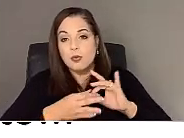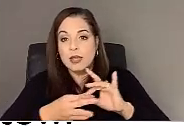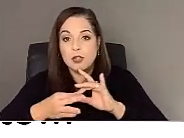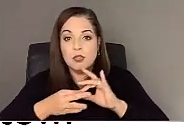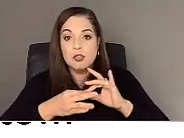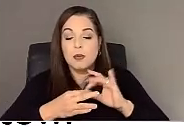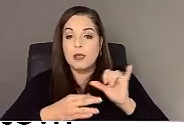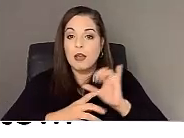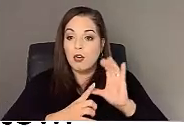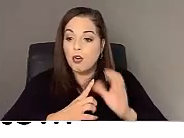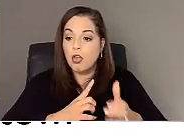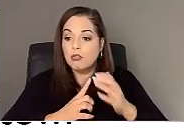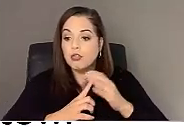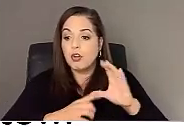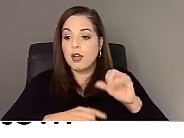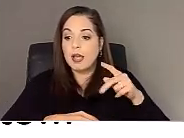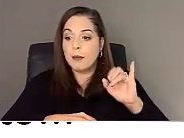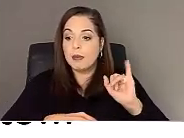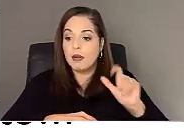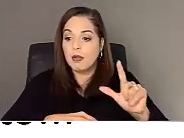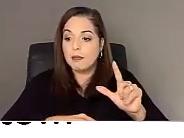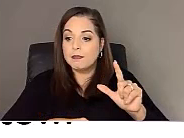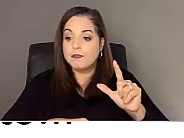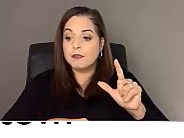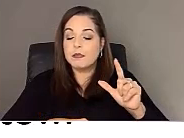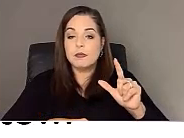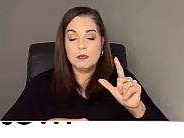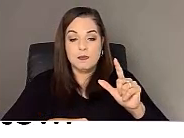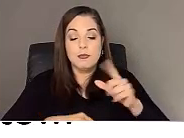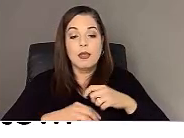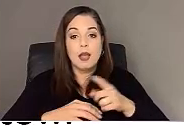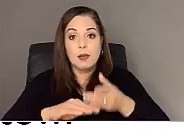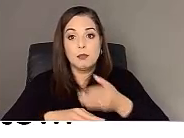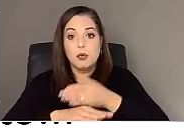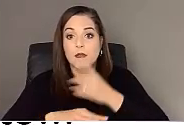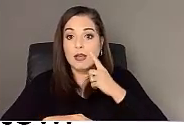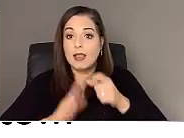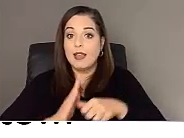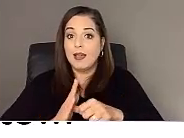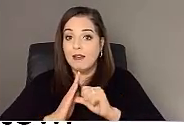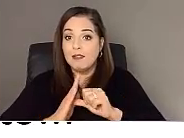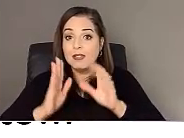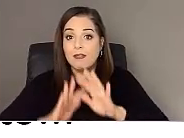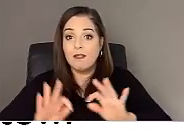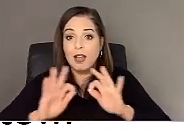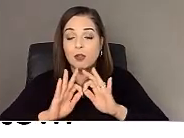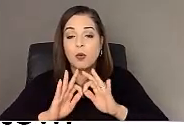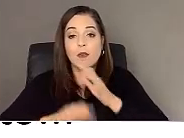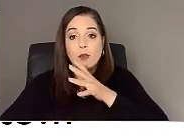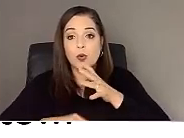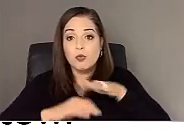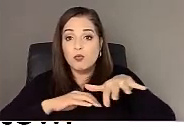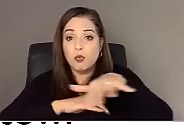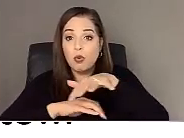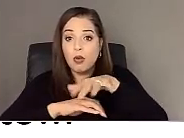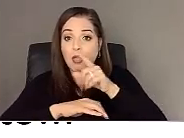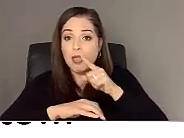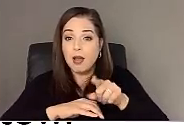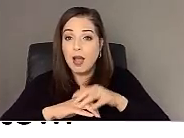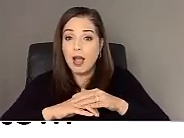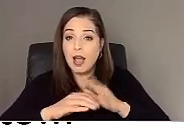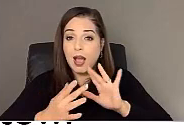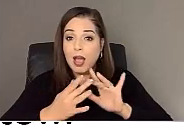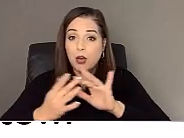cultural capital when improving and the emphasis and value of rural outreach in organizations and in the